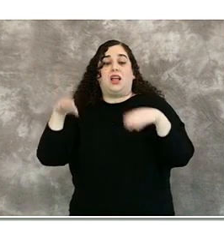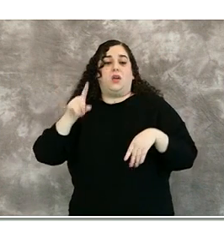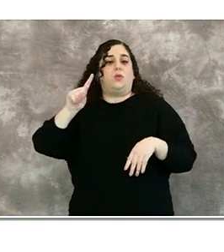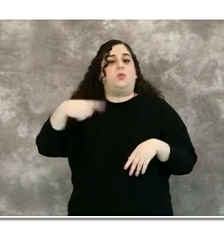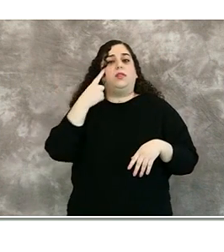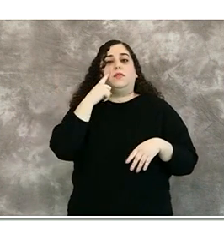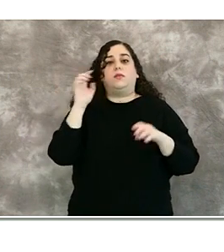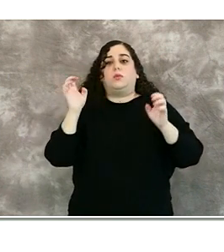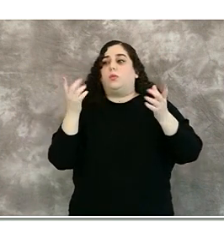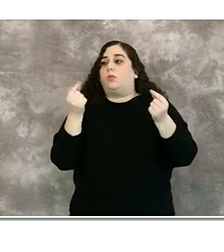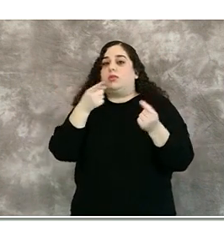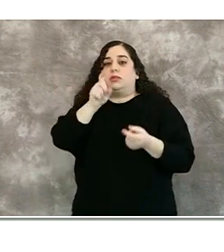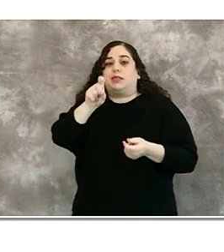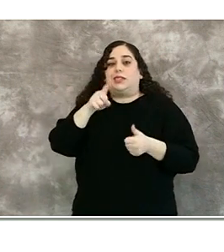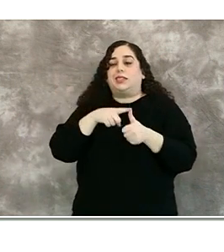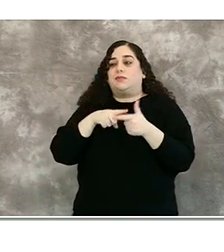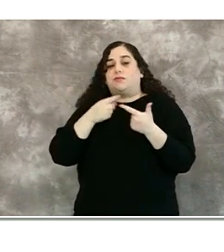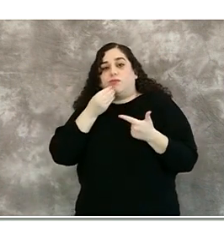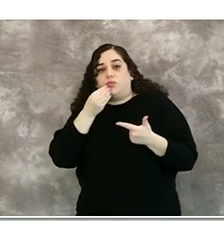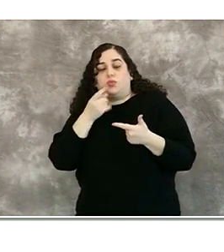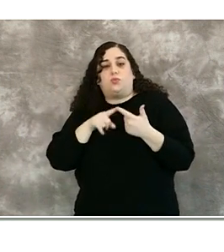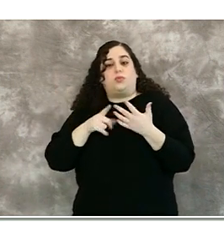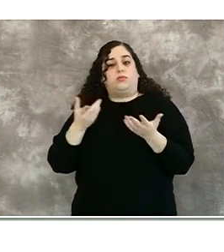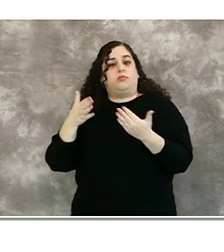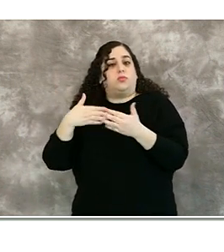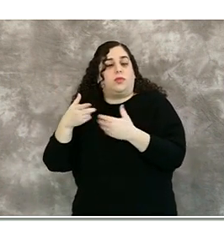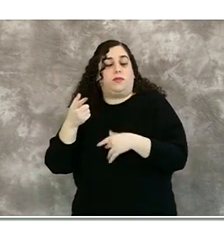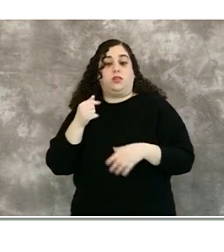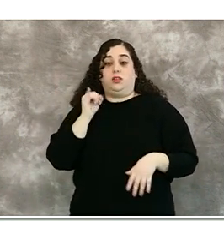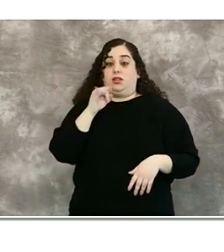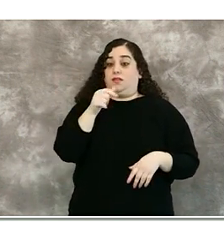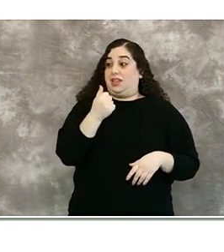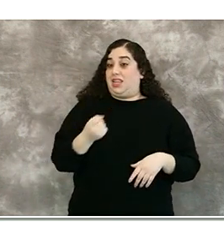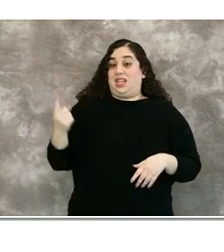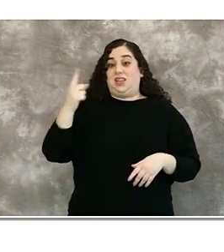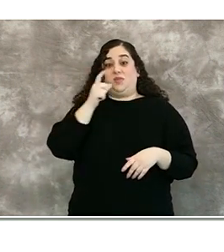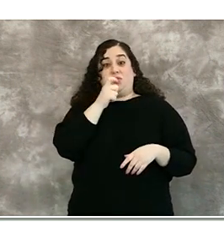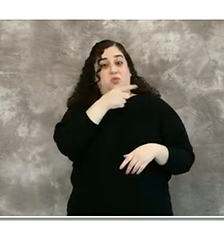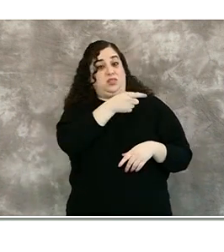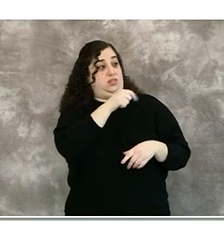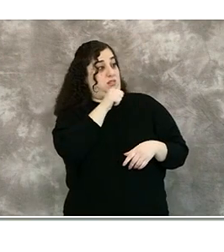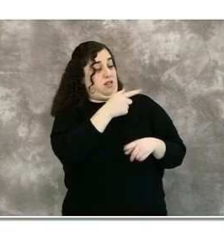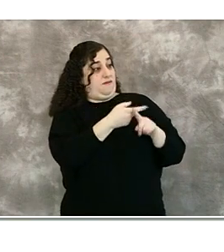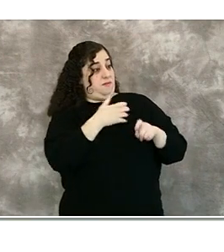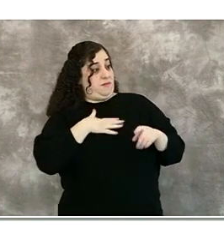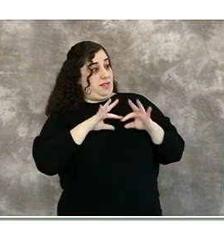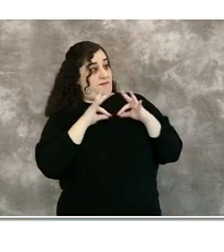if you're inusing our bearish. Stay